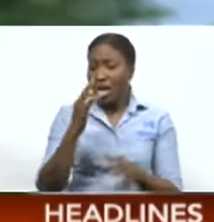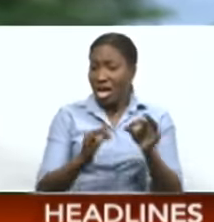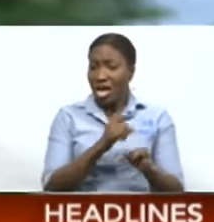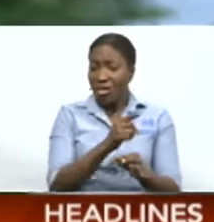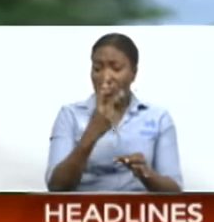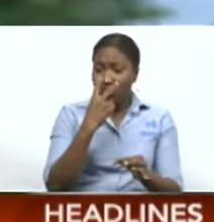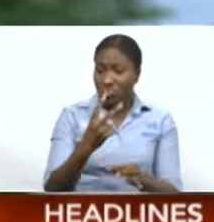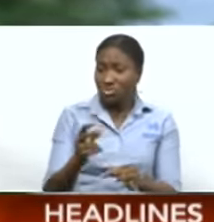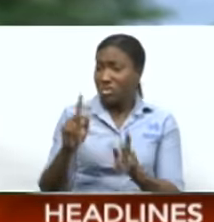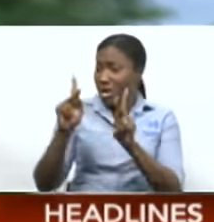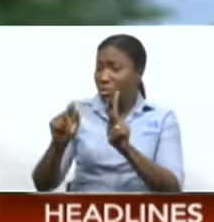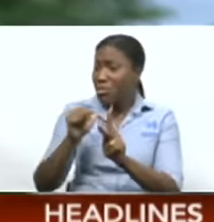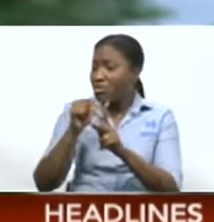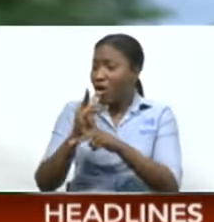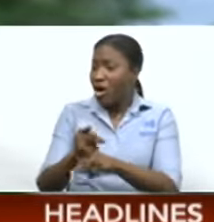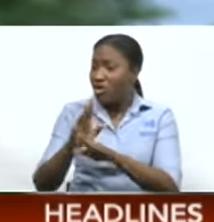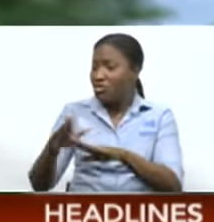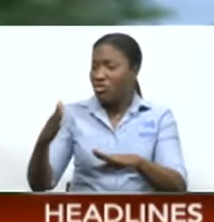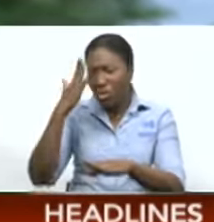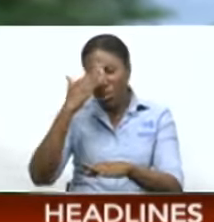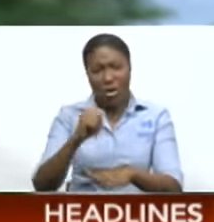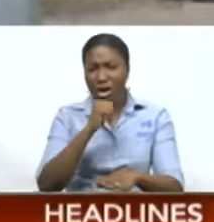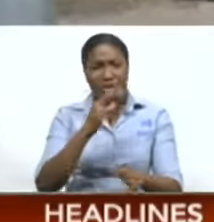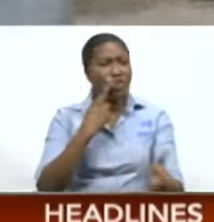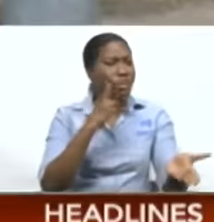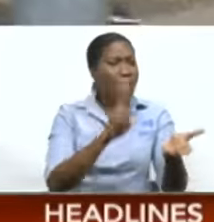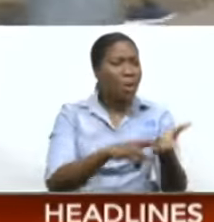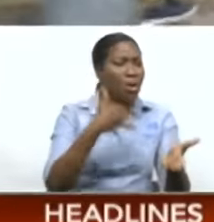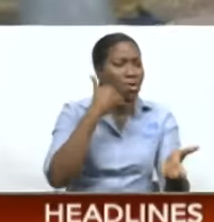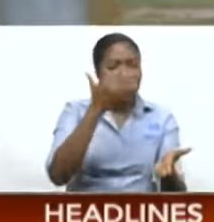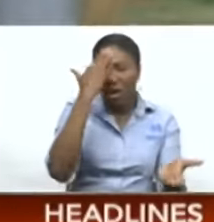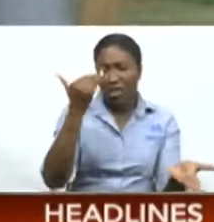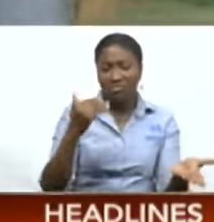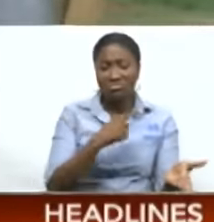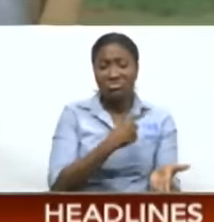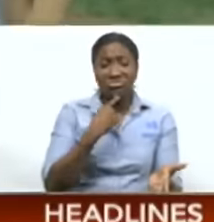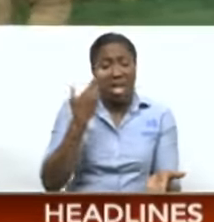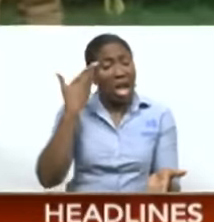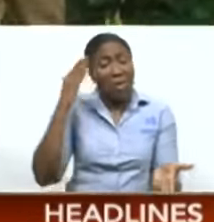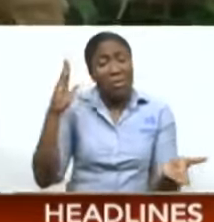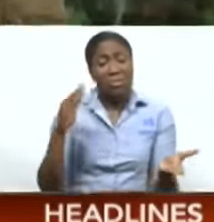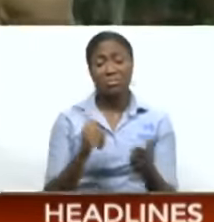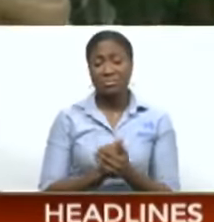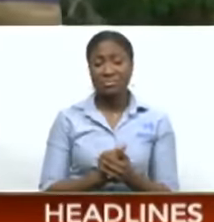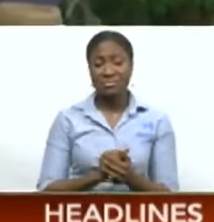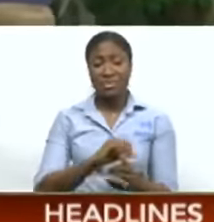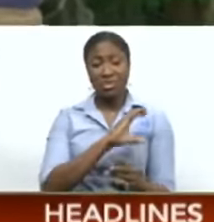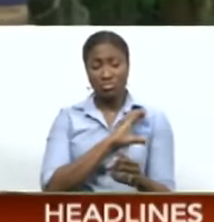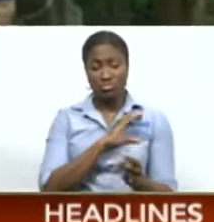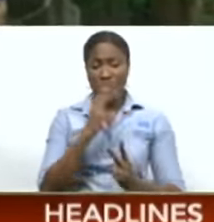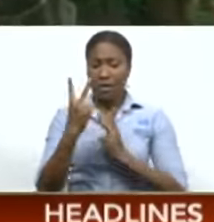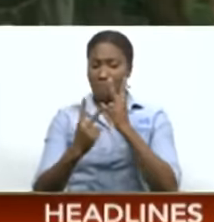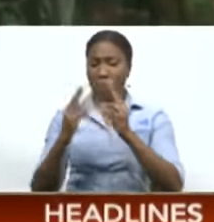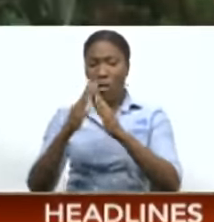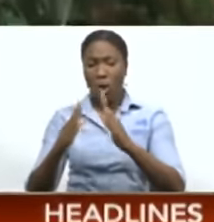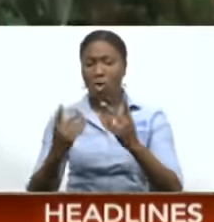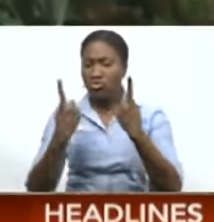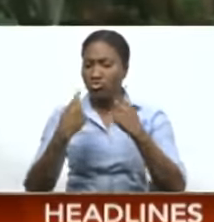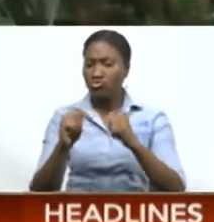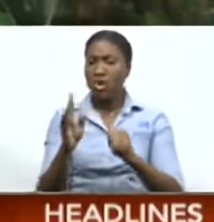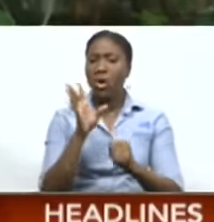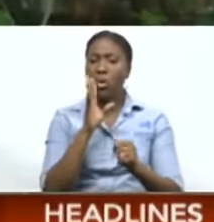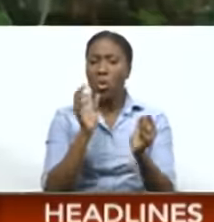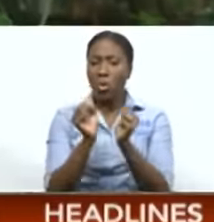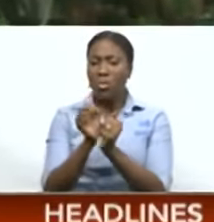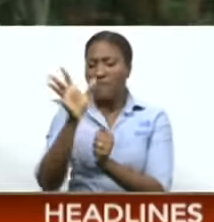police? No, no. How come? Yeah, no. Officers of the Maloney CID also visited the house to try and speak with the father of